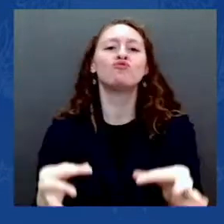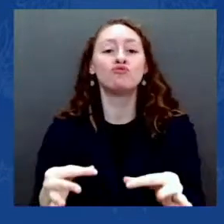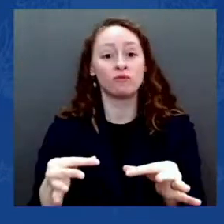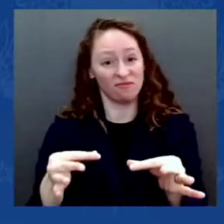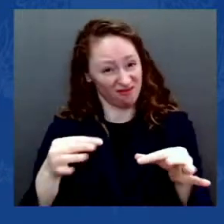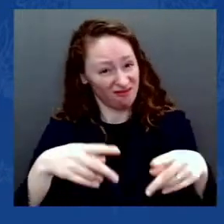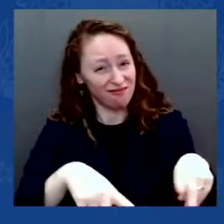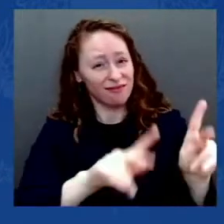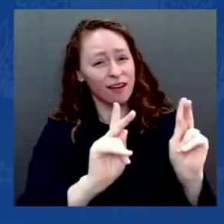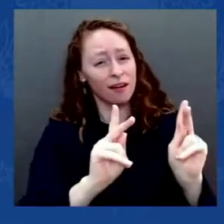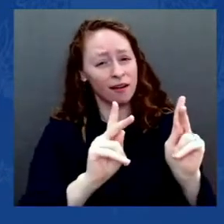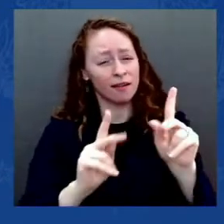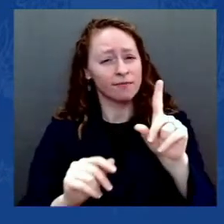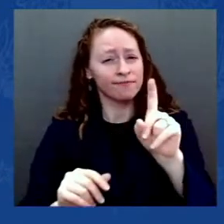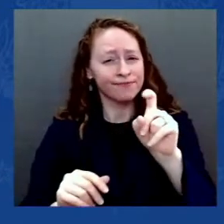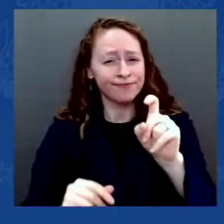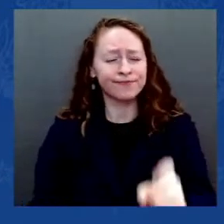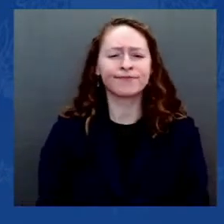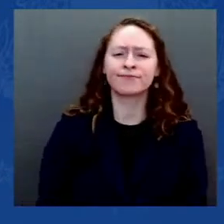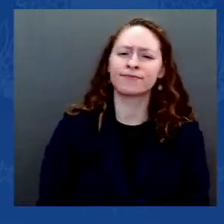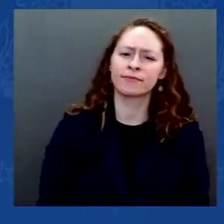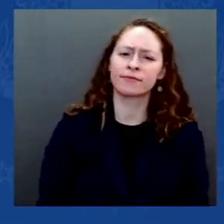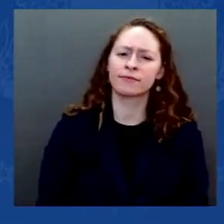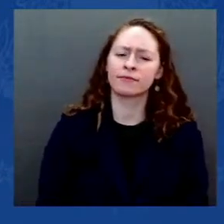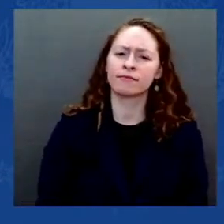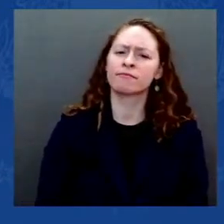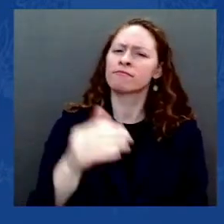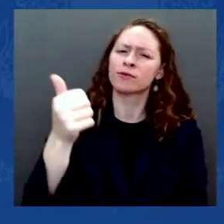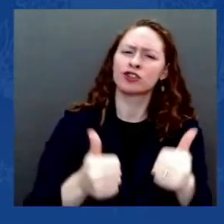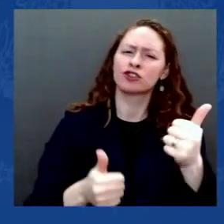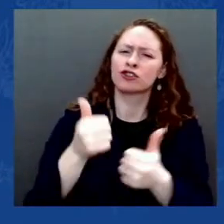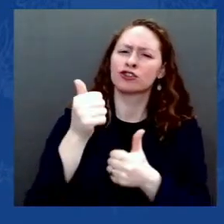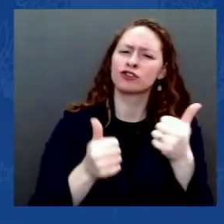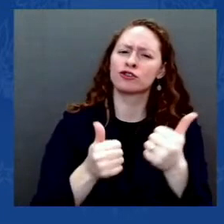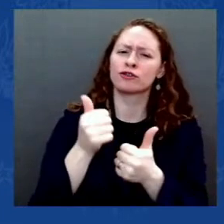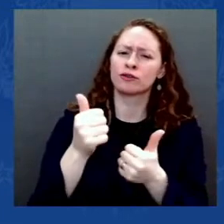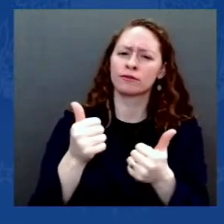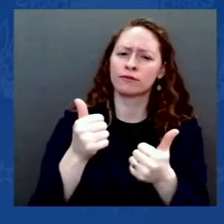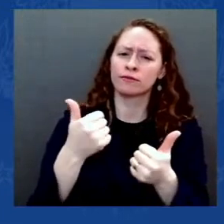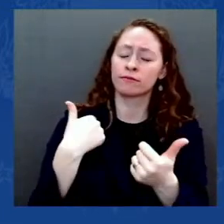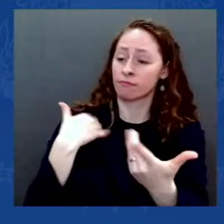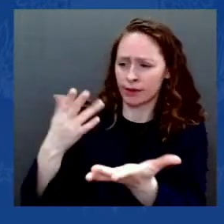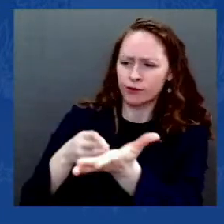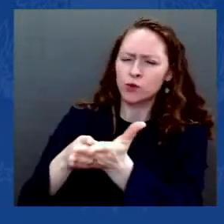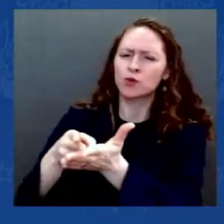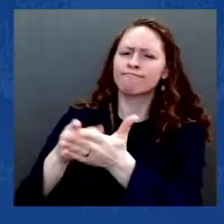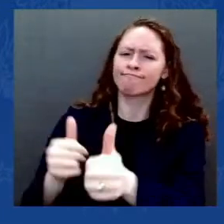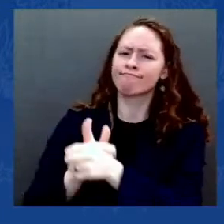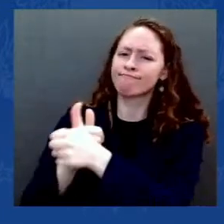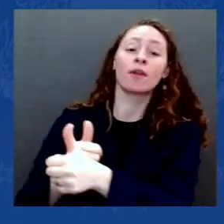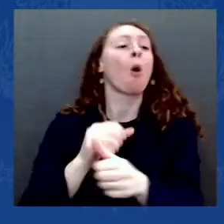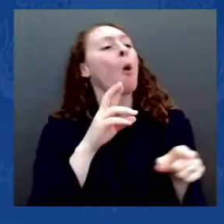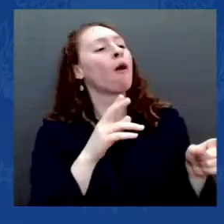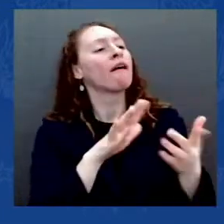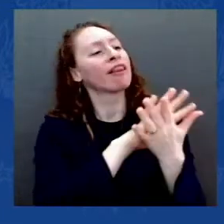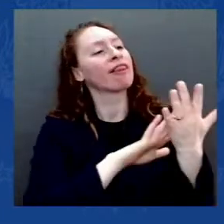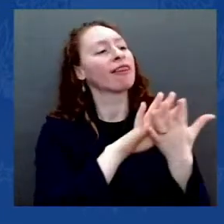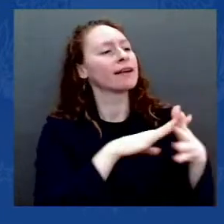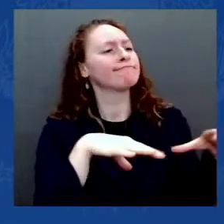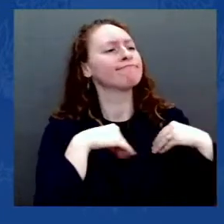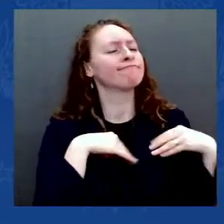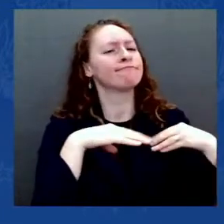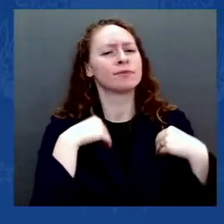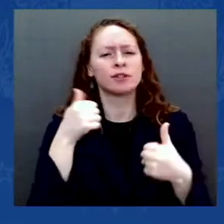of lies? We cannot allow ourselves to be that kind of nation. The way forward